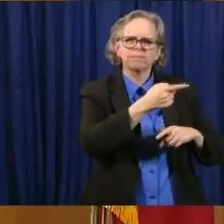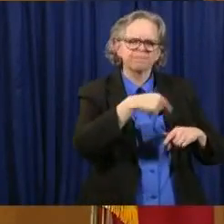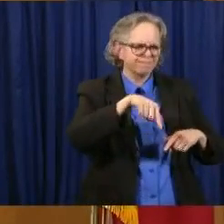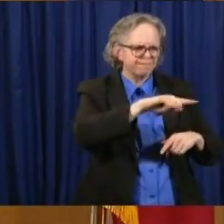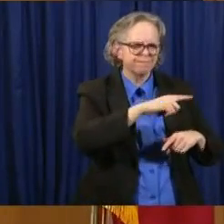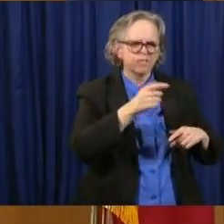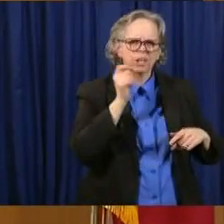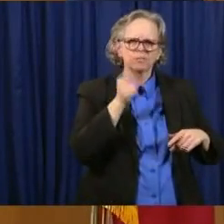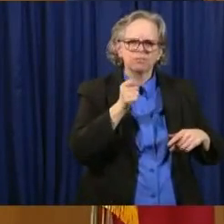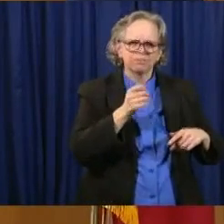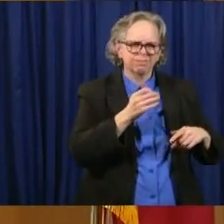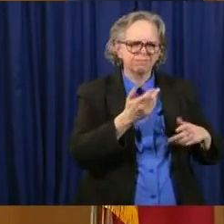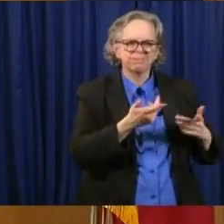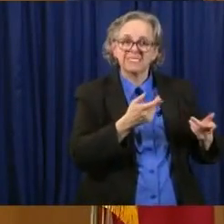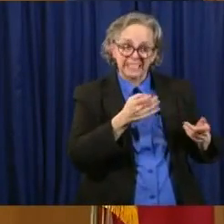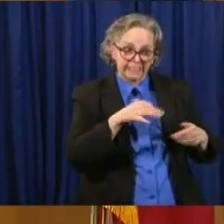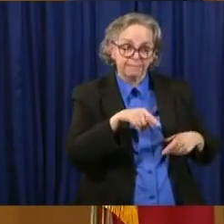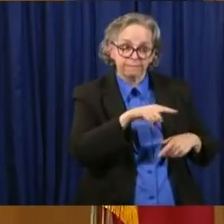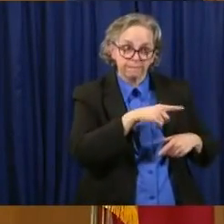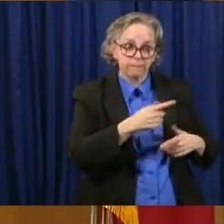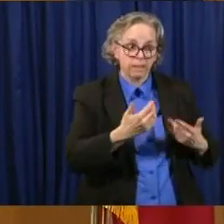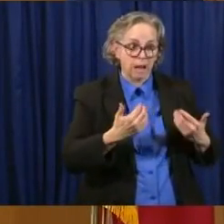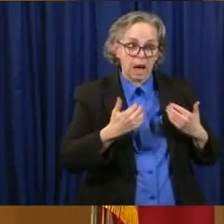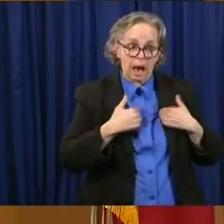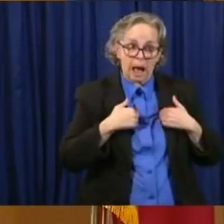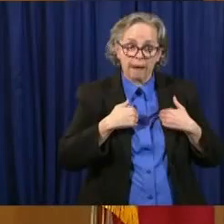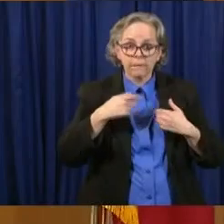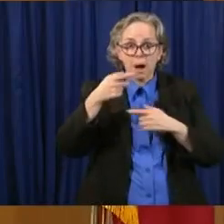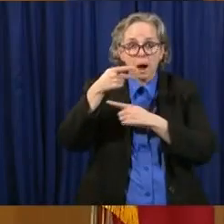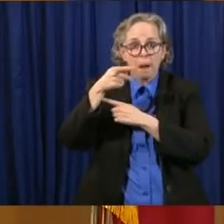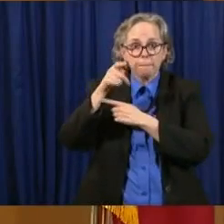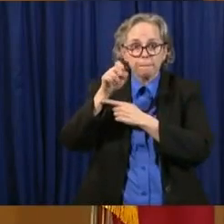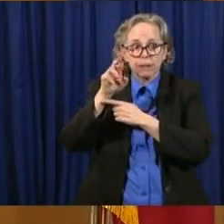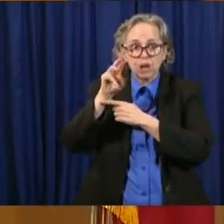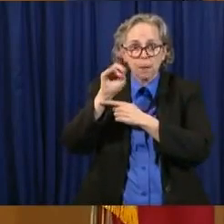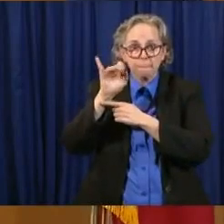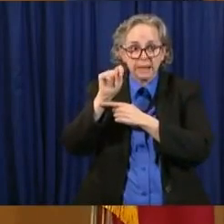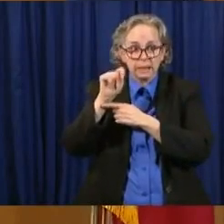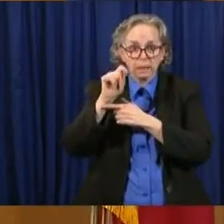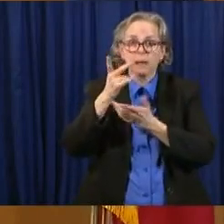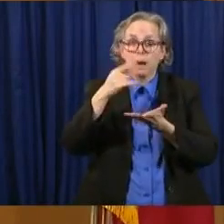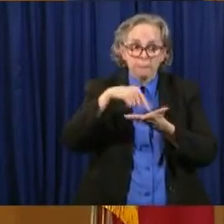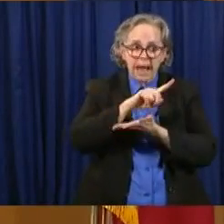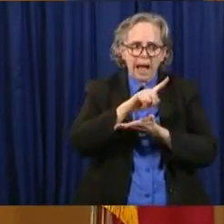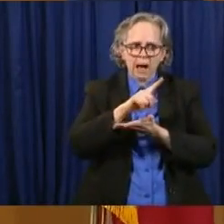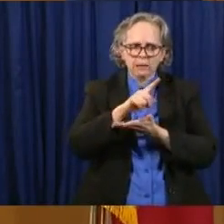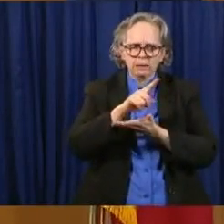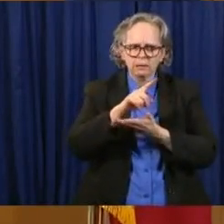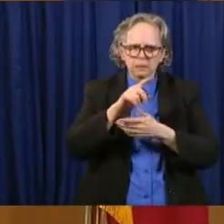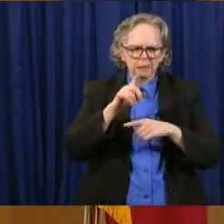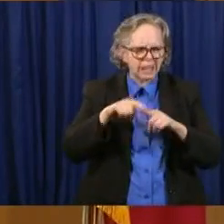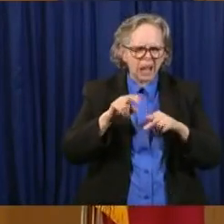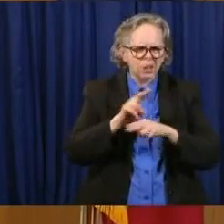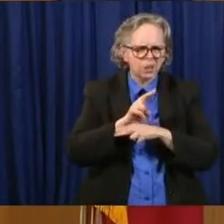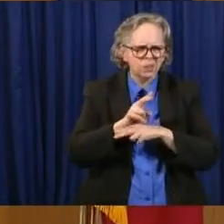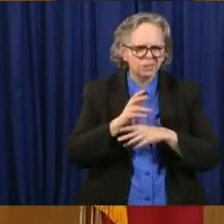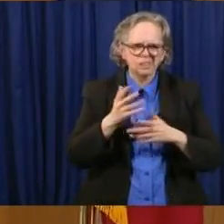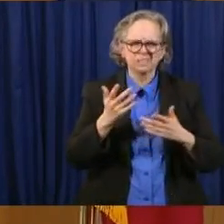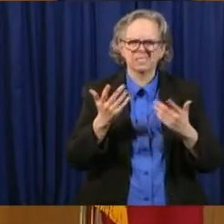a permit and you're paying for a permit and you can't use it, there should be something you get back. And